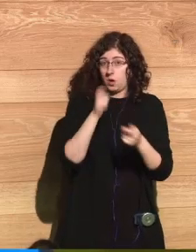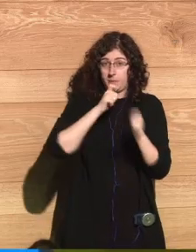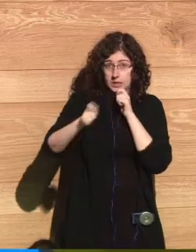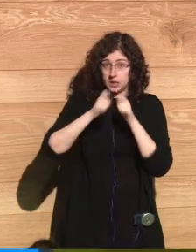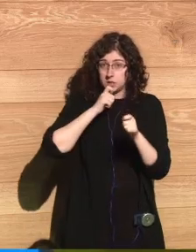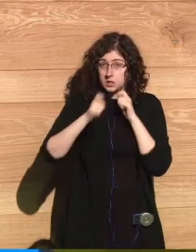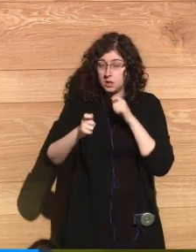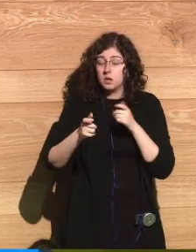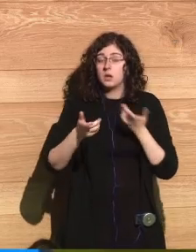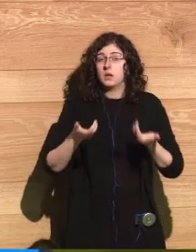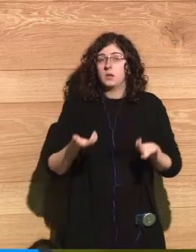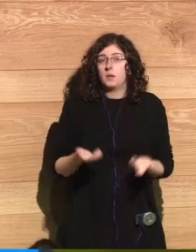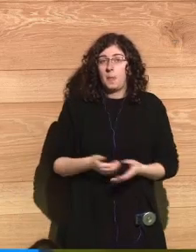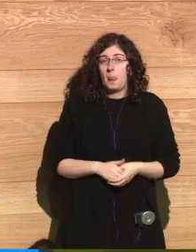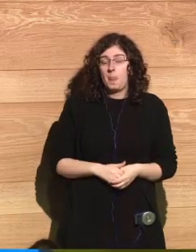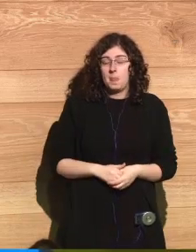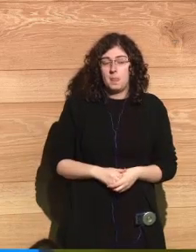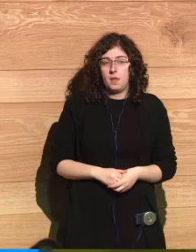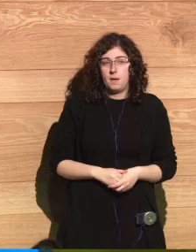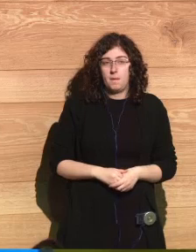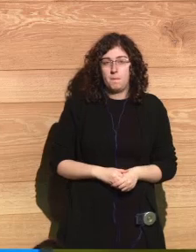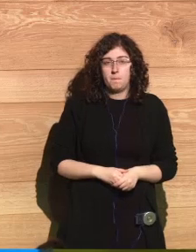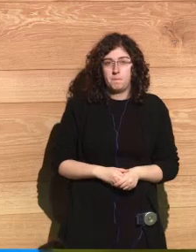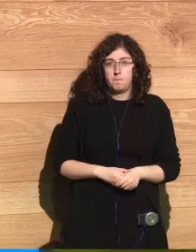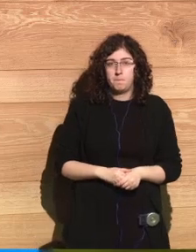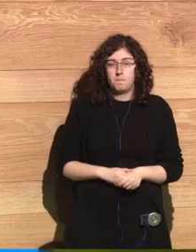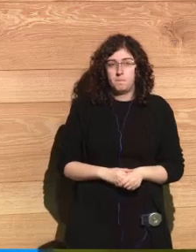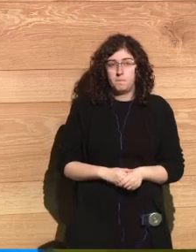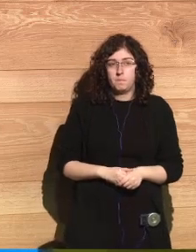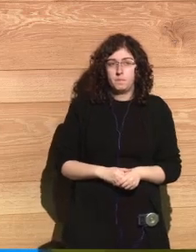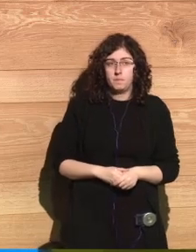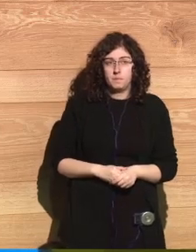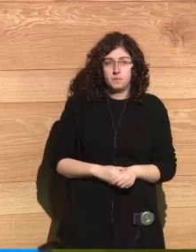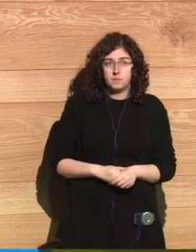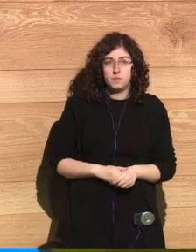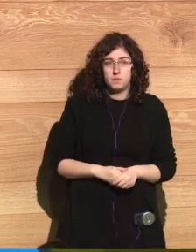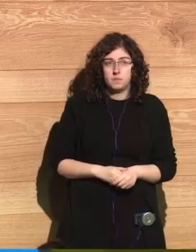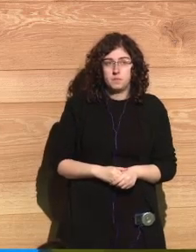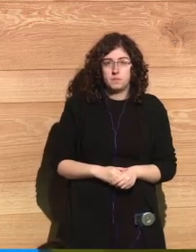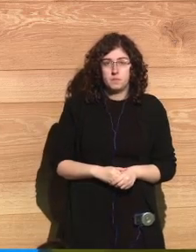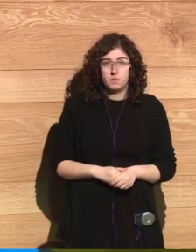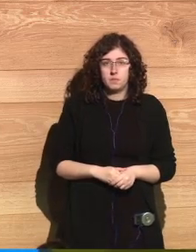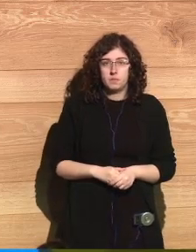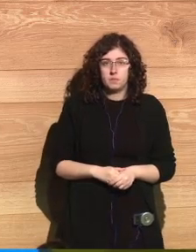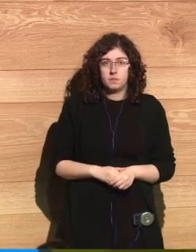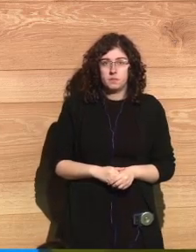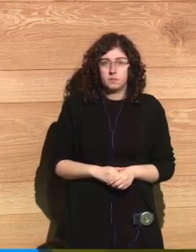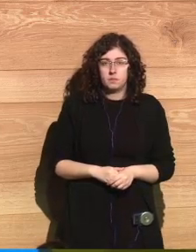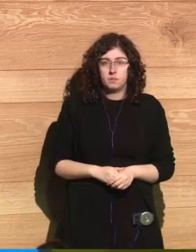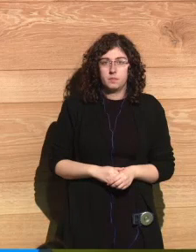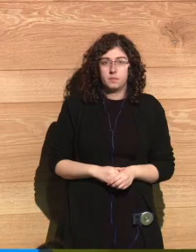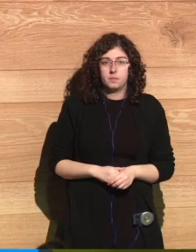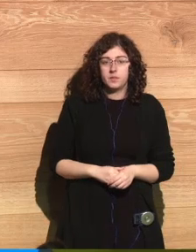I was asked what I thought about hydrogen bomb, hydrogen bomb set in the South